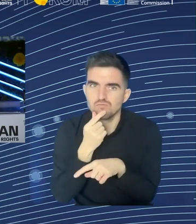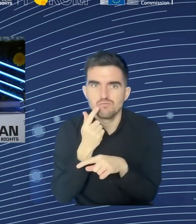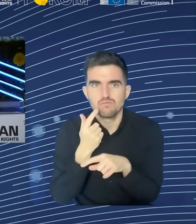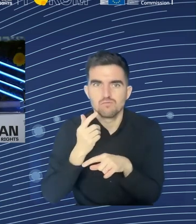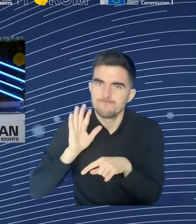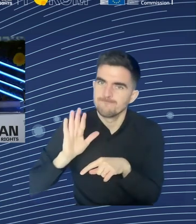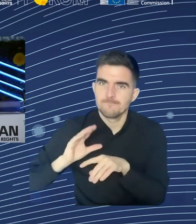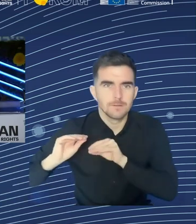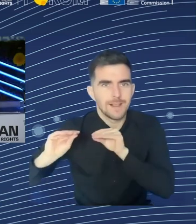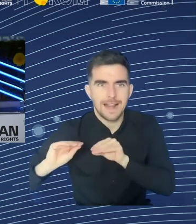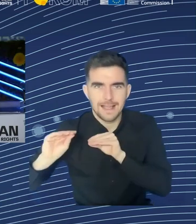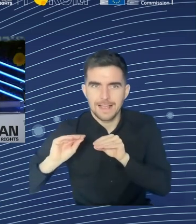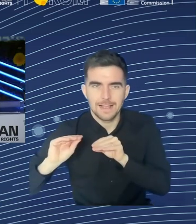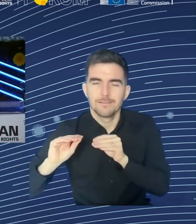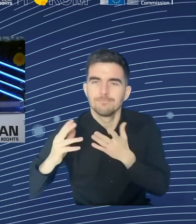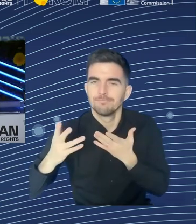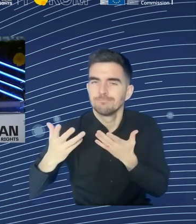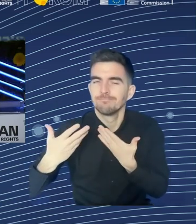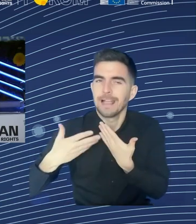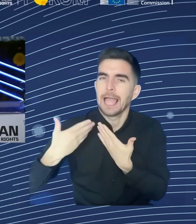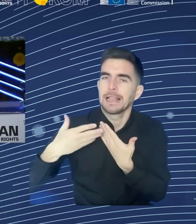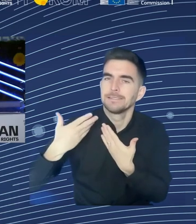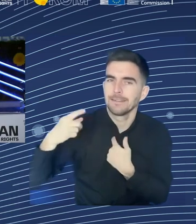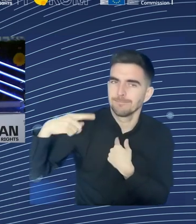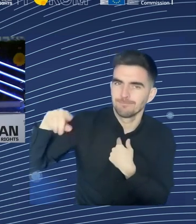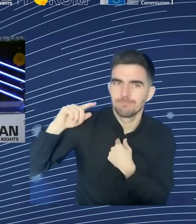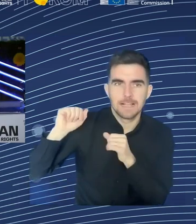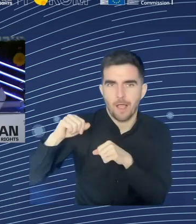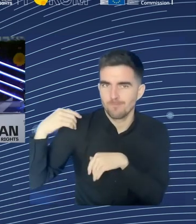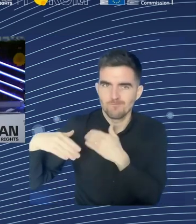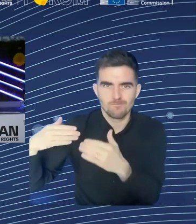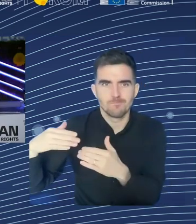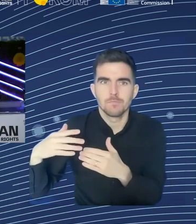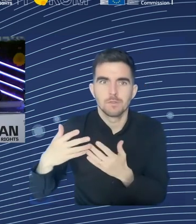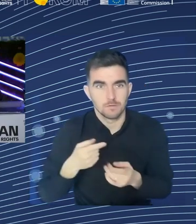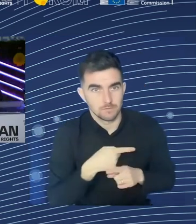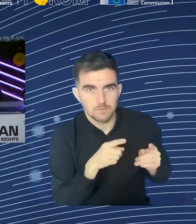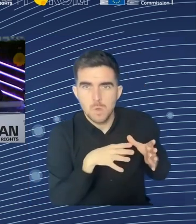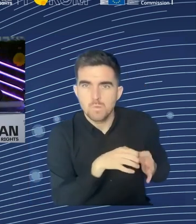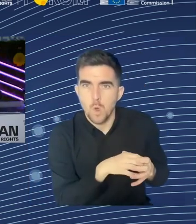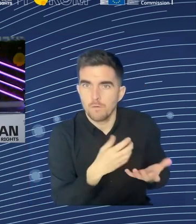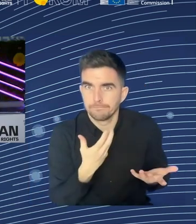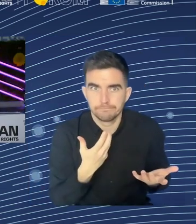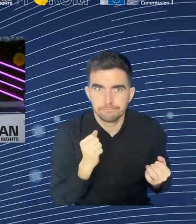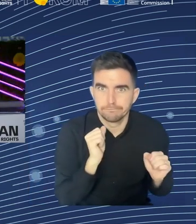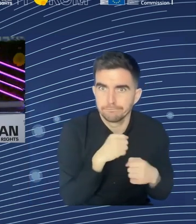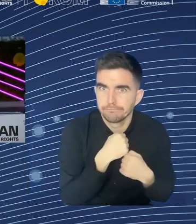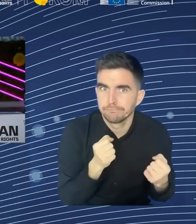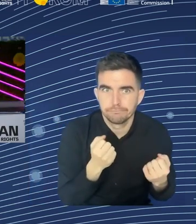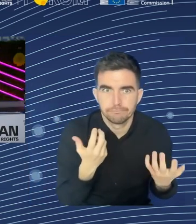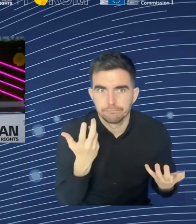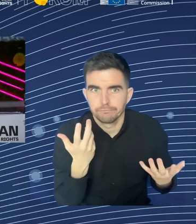working conditions, social partners play a key role, integration of migrants, agreement also, and